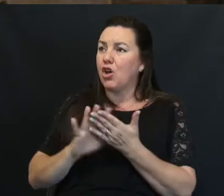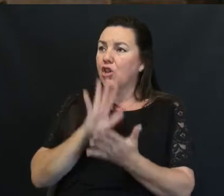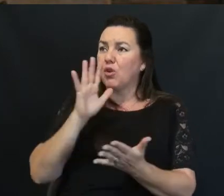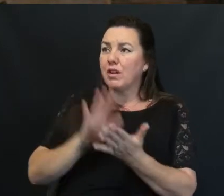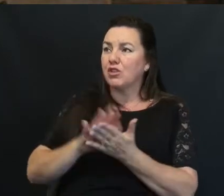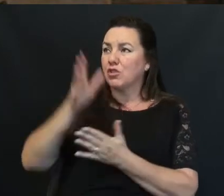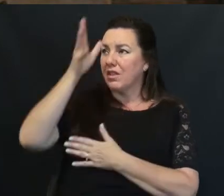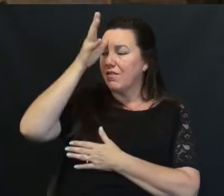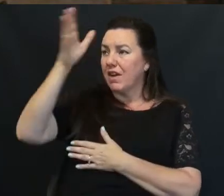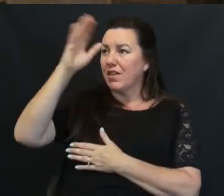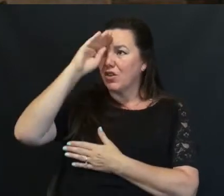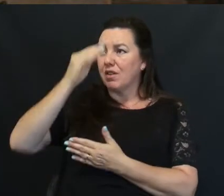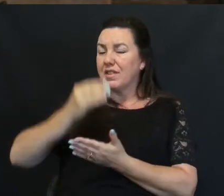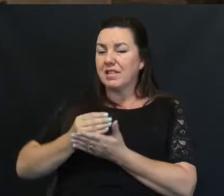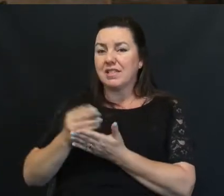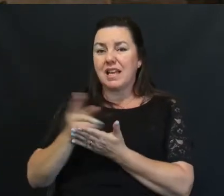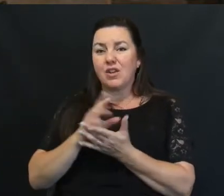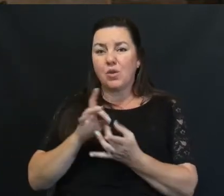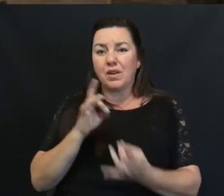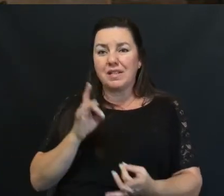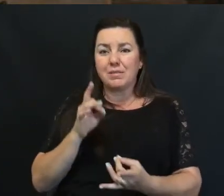Son And the Holy Spirit Amen